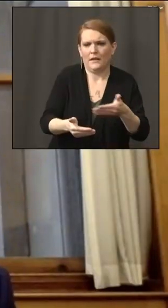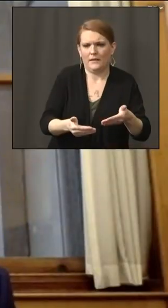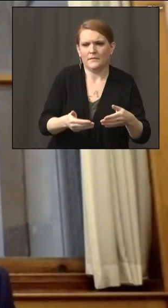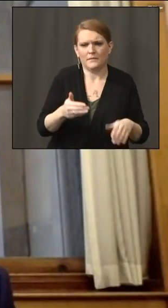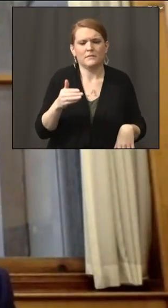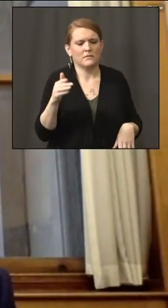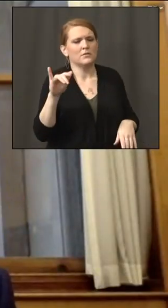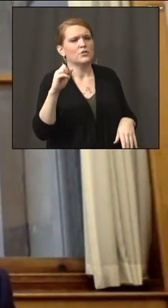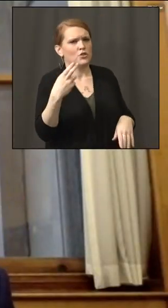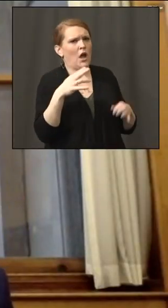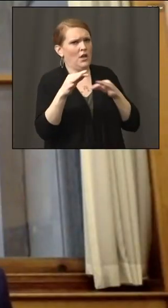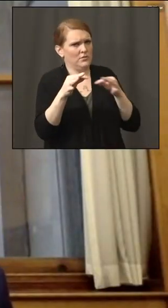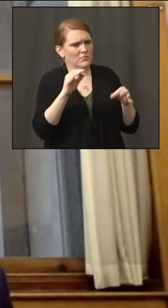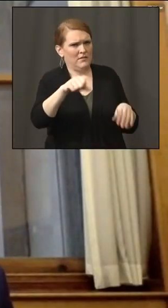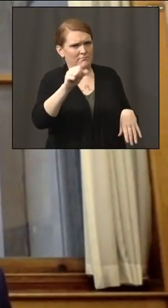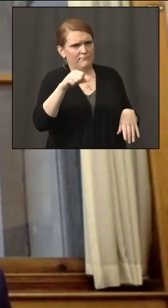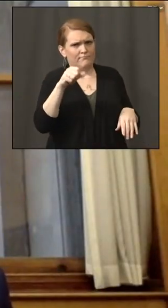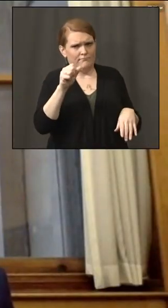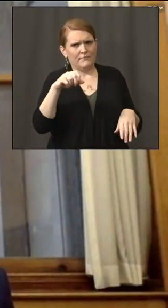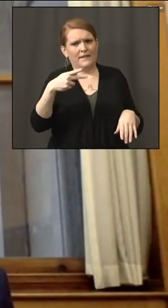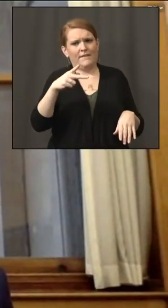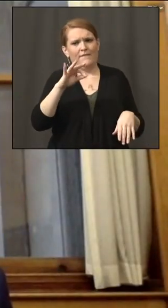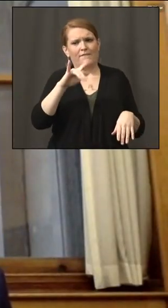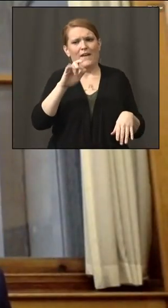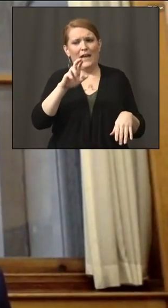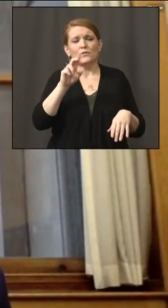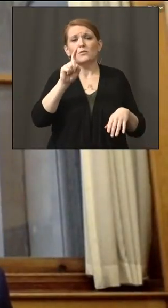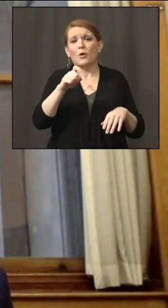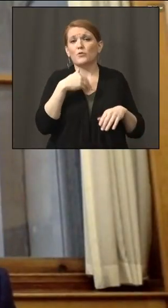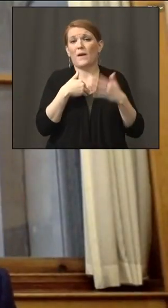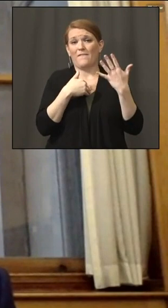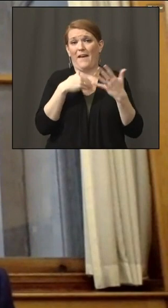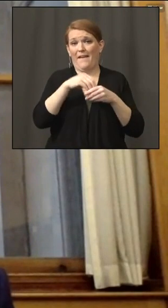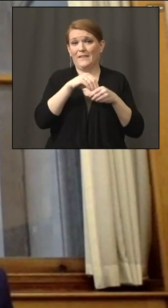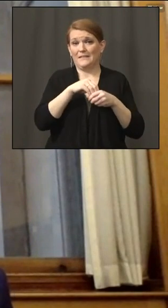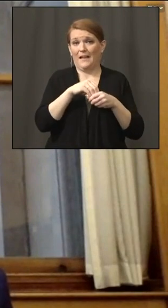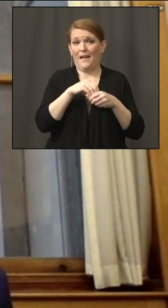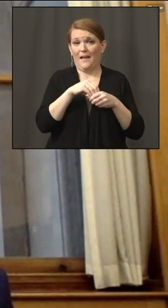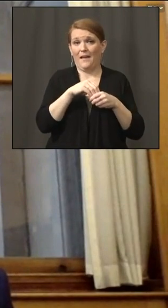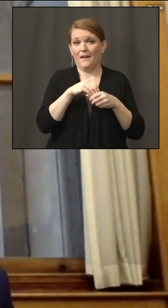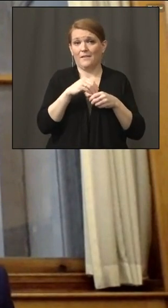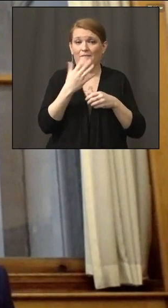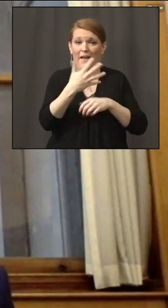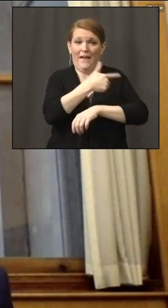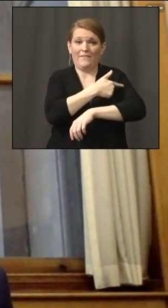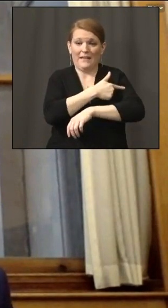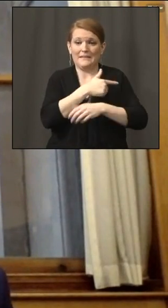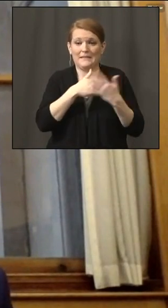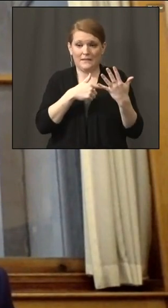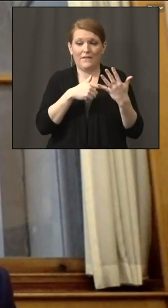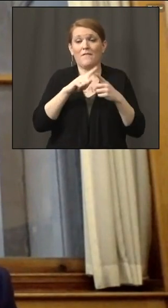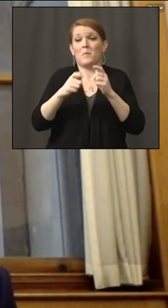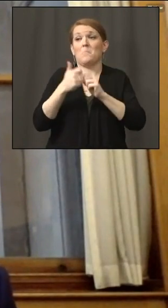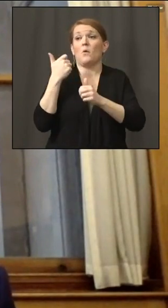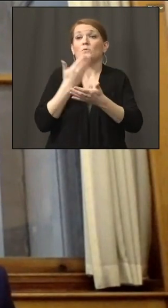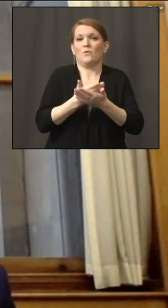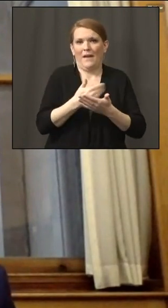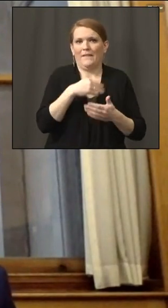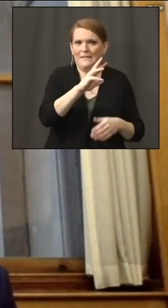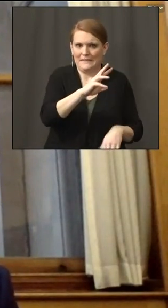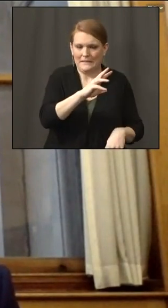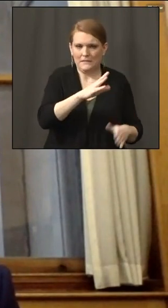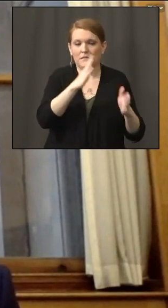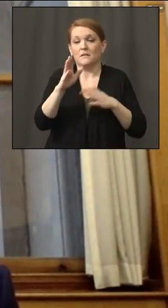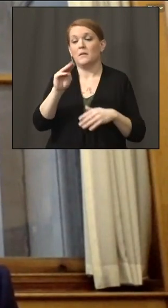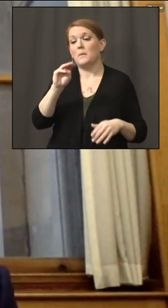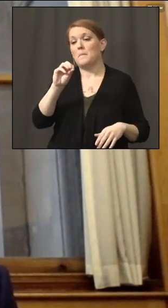vials are advertised as five doses. You know, most of them have been delivering six doses. The Moderna vials are